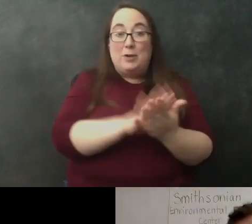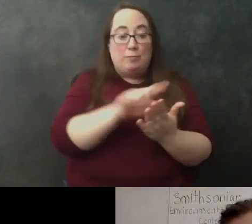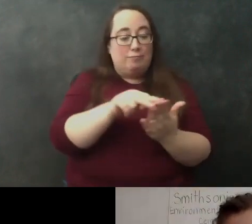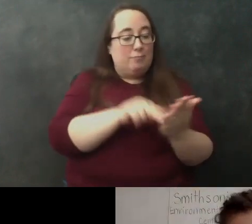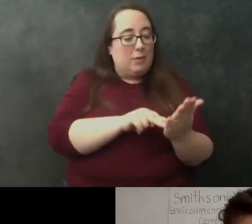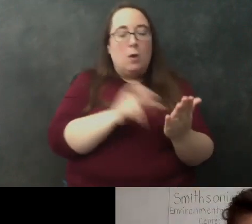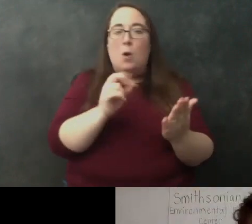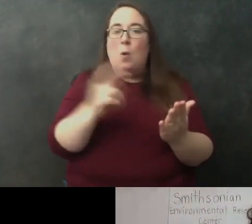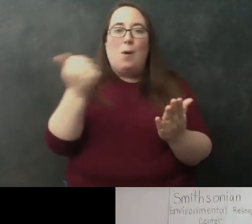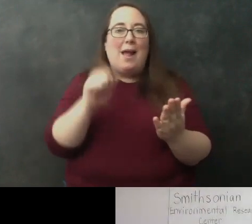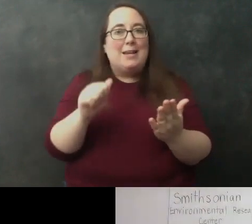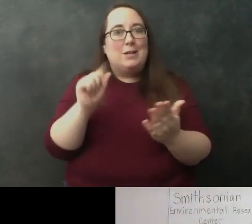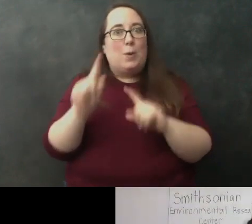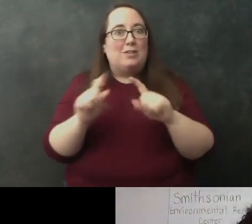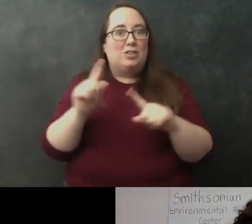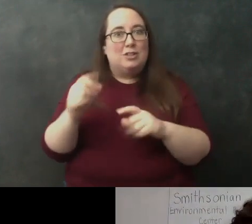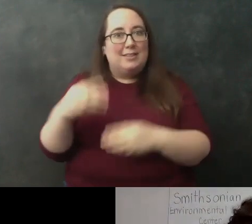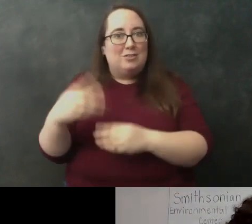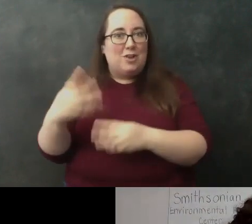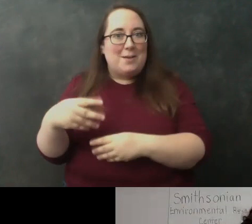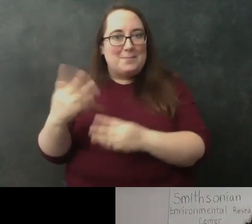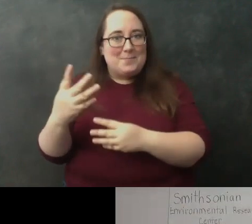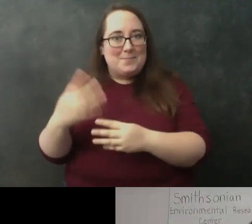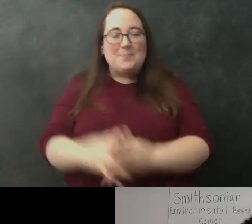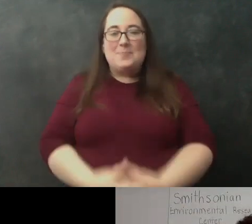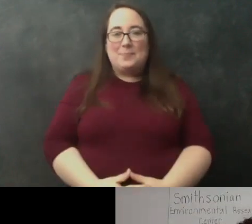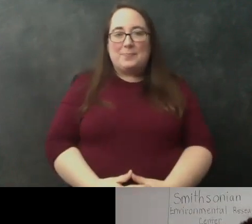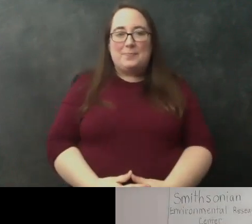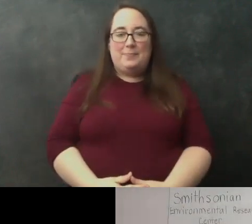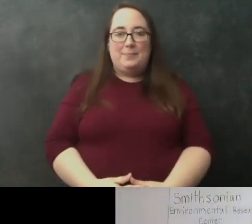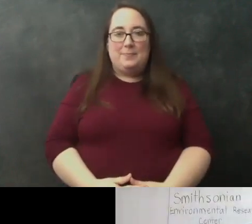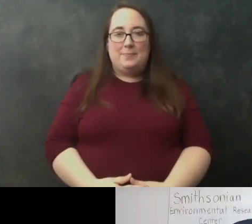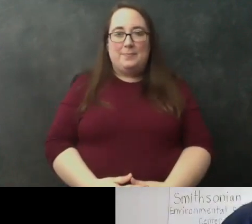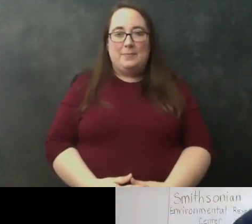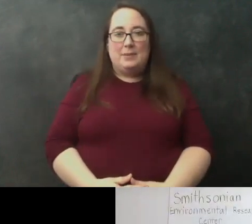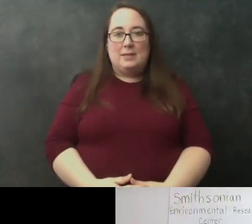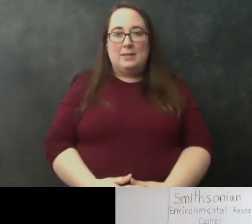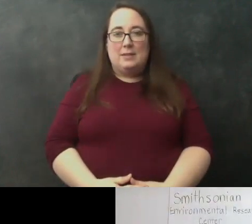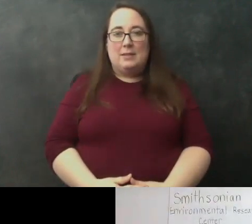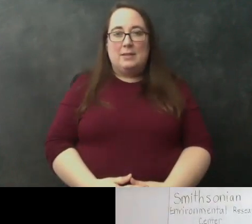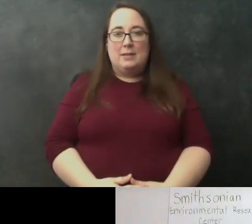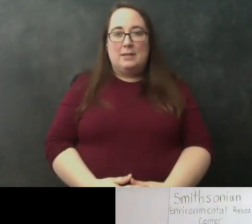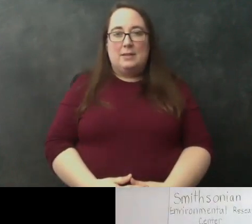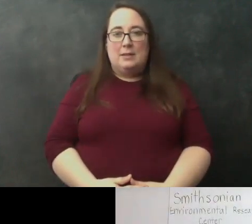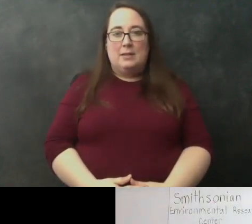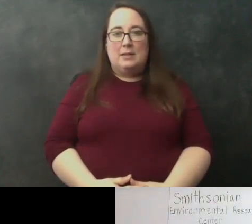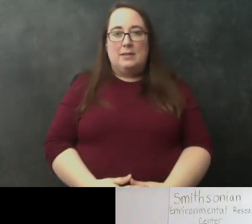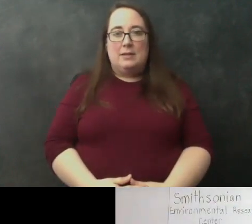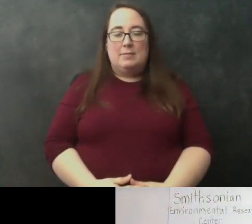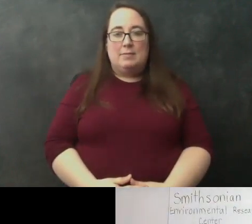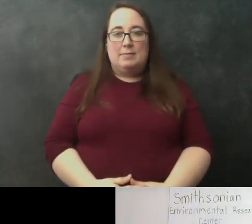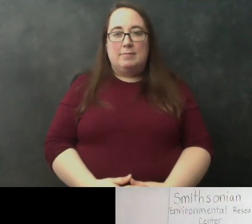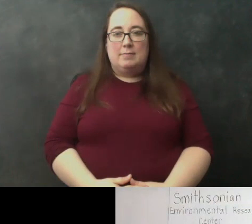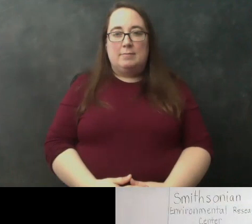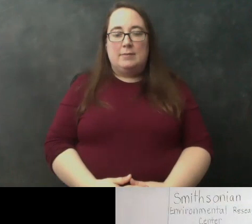put any questions in the chat all right so i have another camera that i want to turn on this is the next our